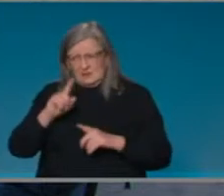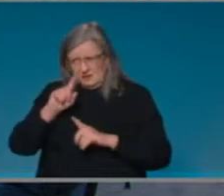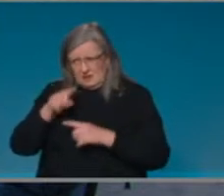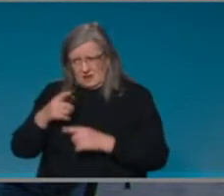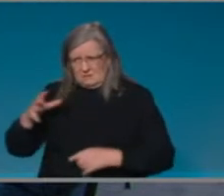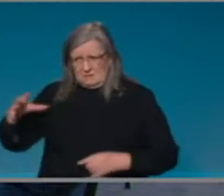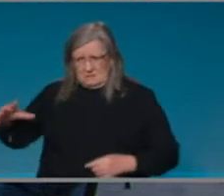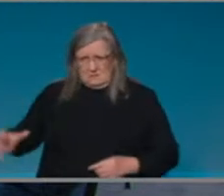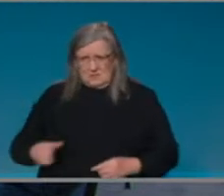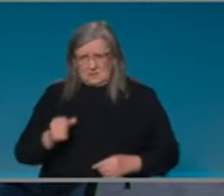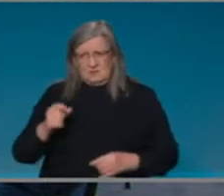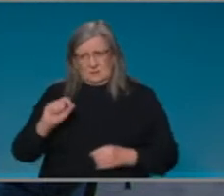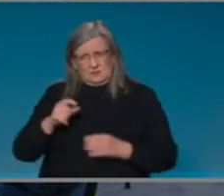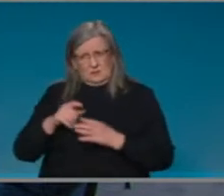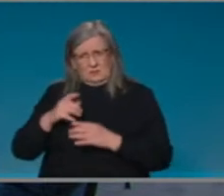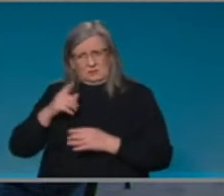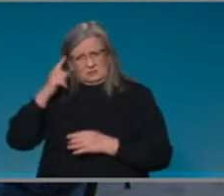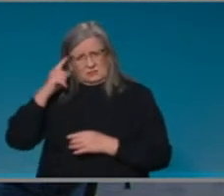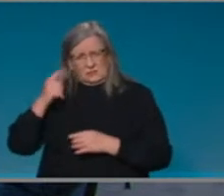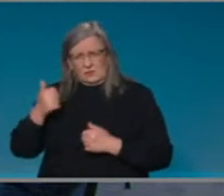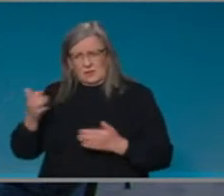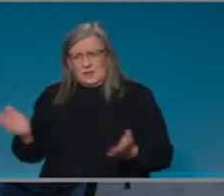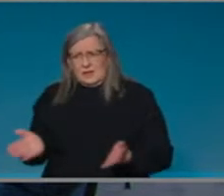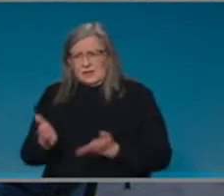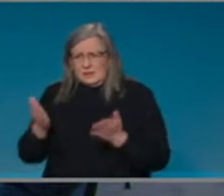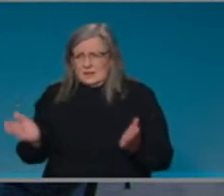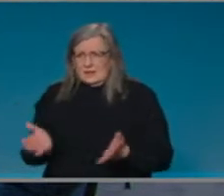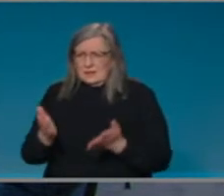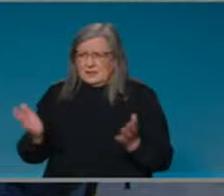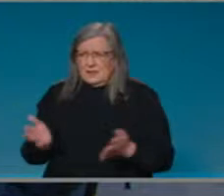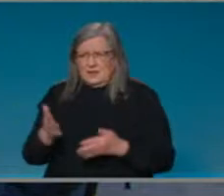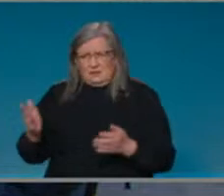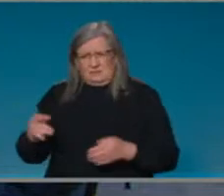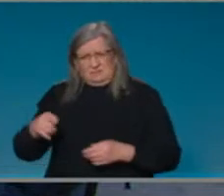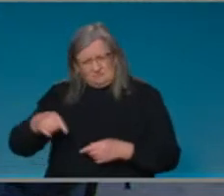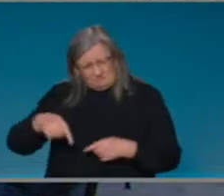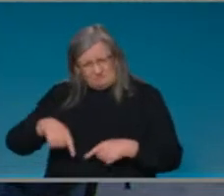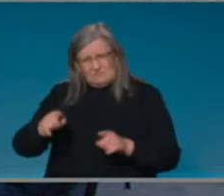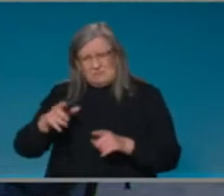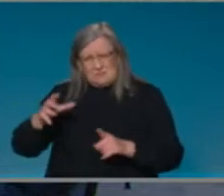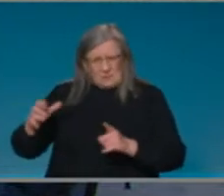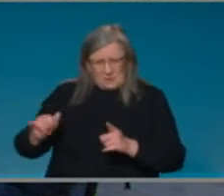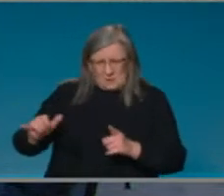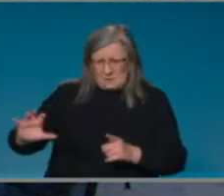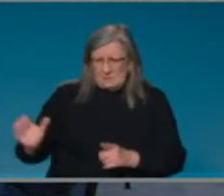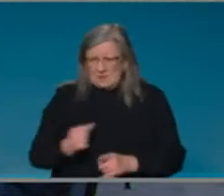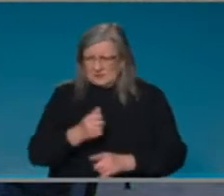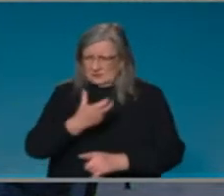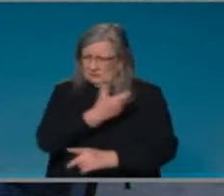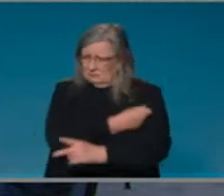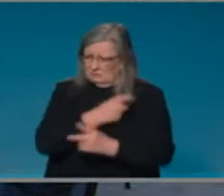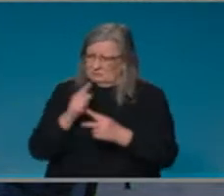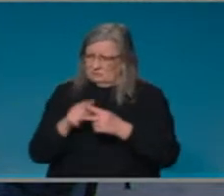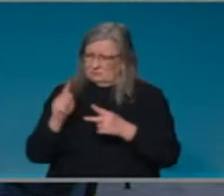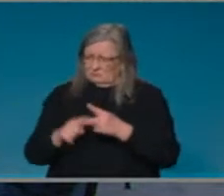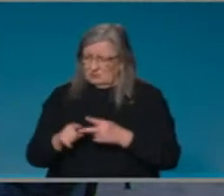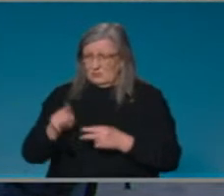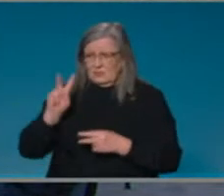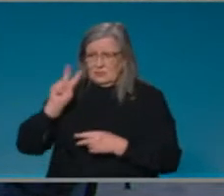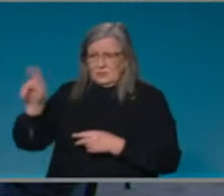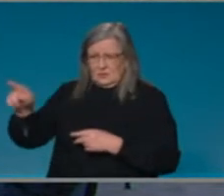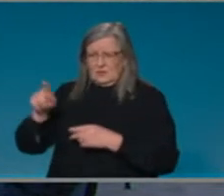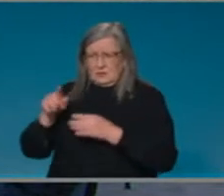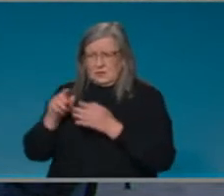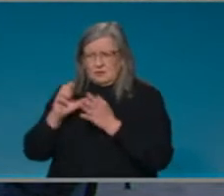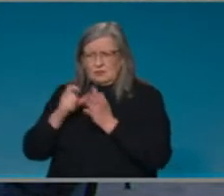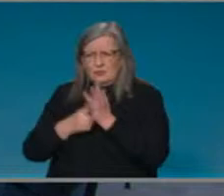a policy? And on a related subject, given that Crown Resorts Professor is pursuing mandatory vaccinations,